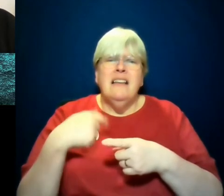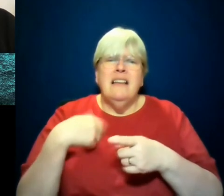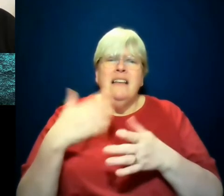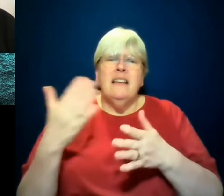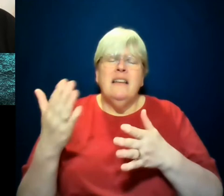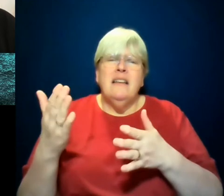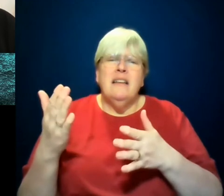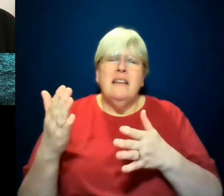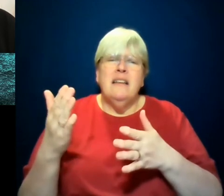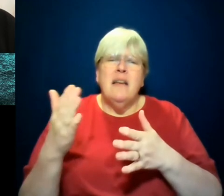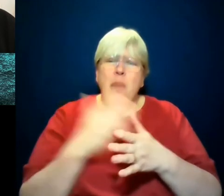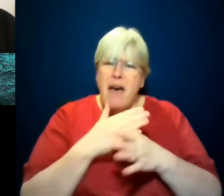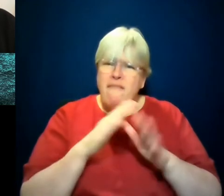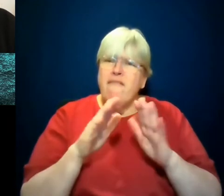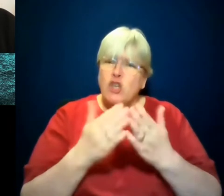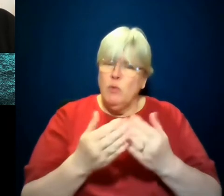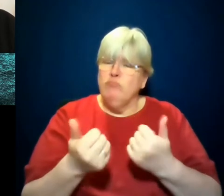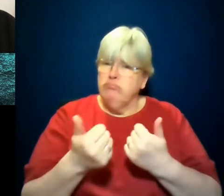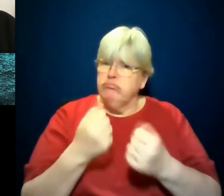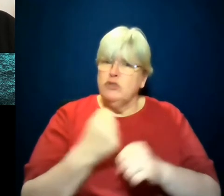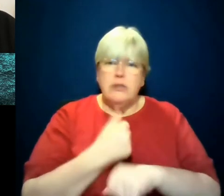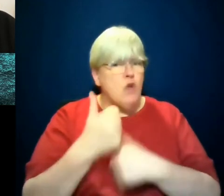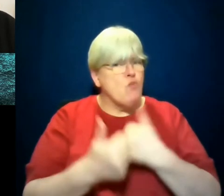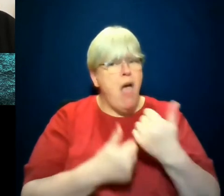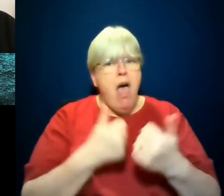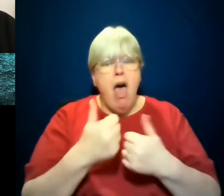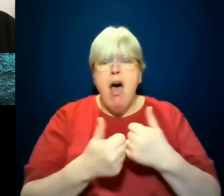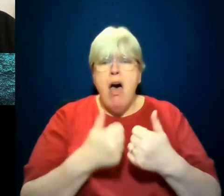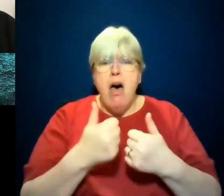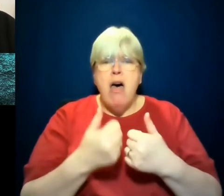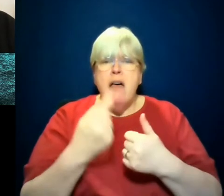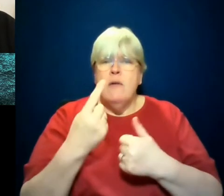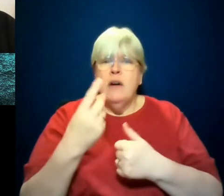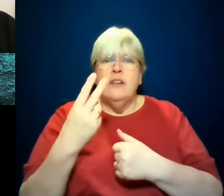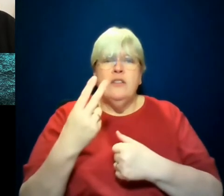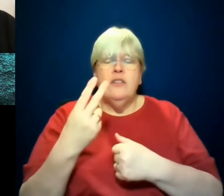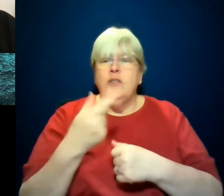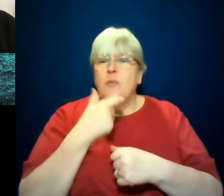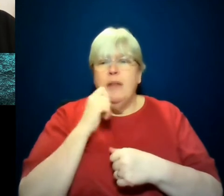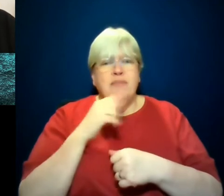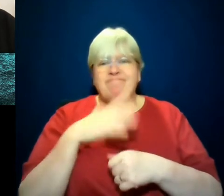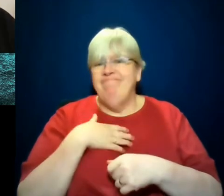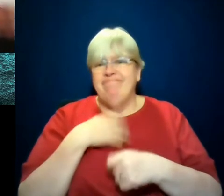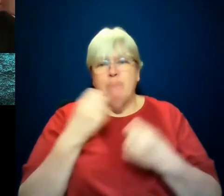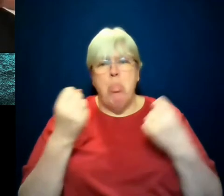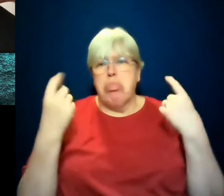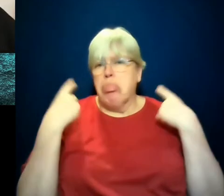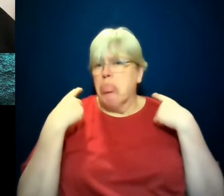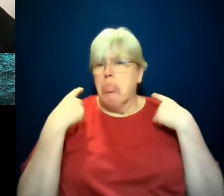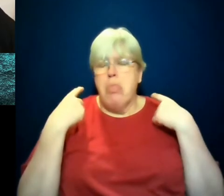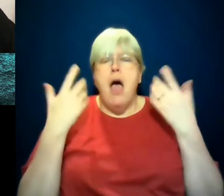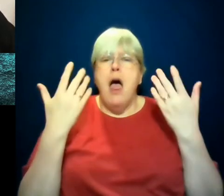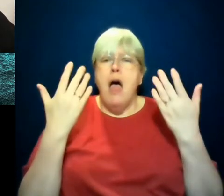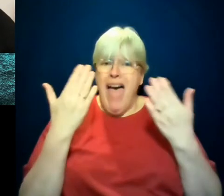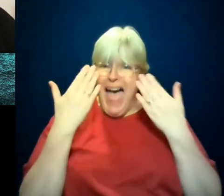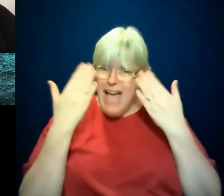was pretty well received, there were a couple of people who just did not get it. They, and they, what, I don't know that it